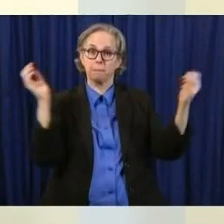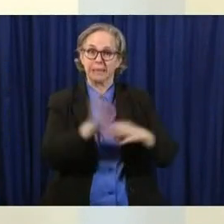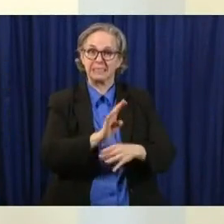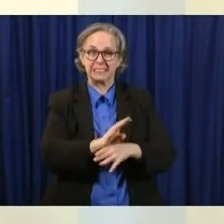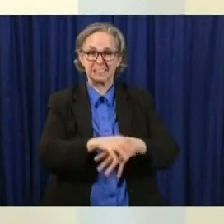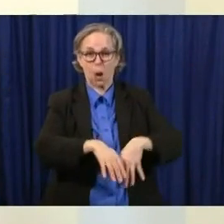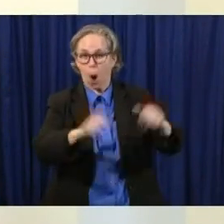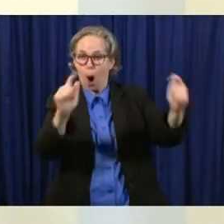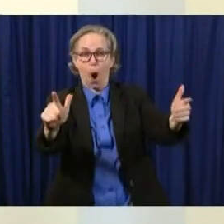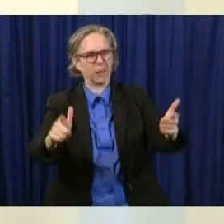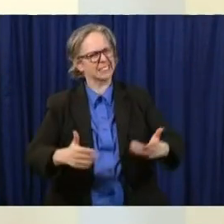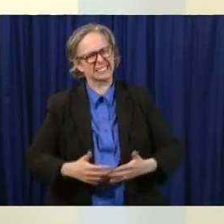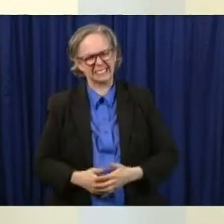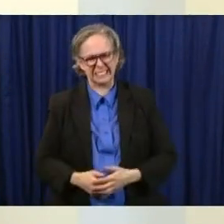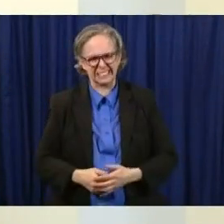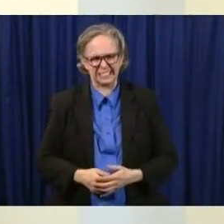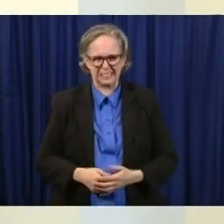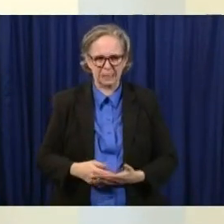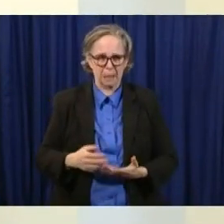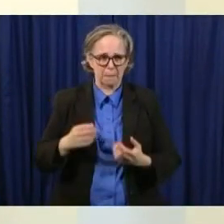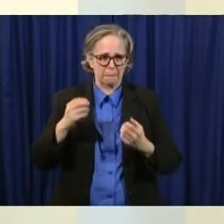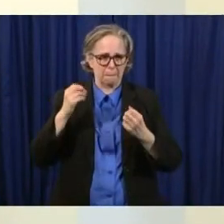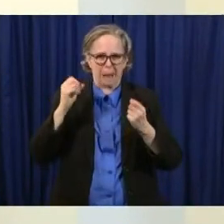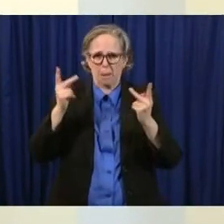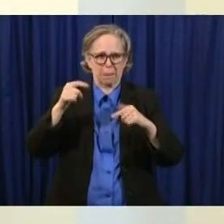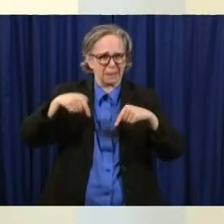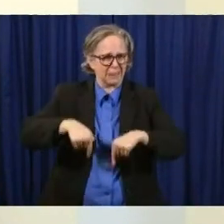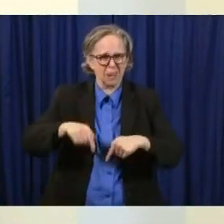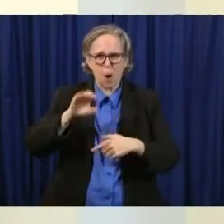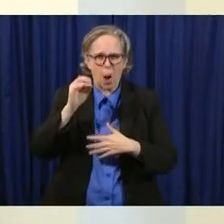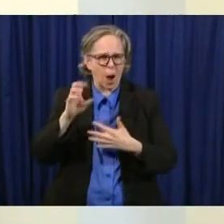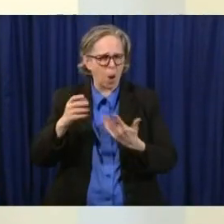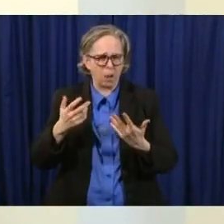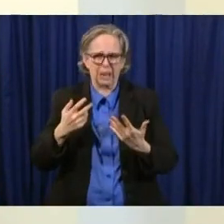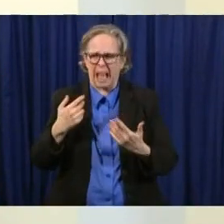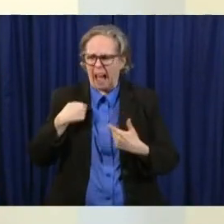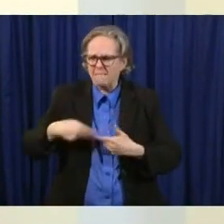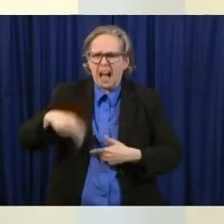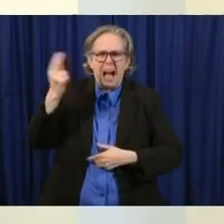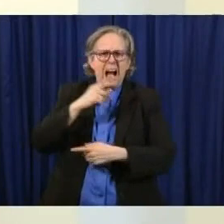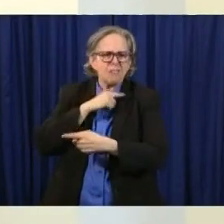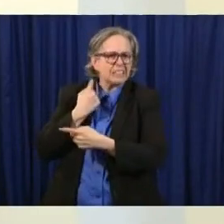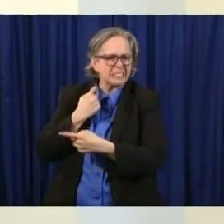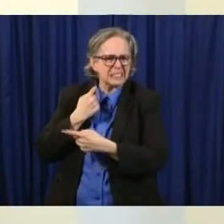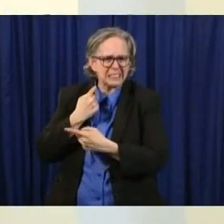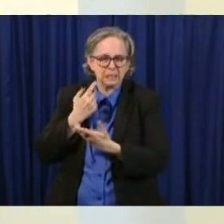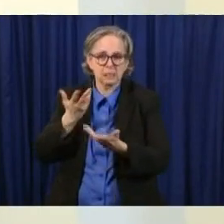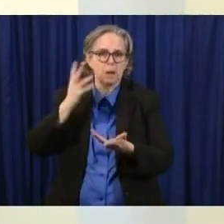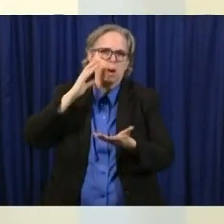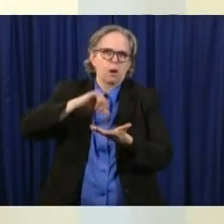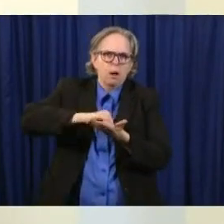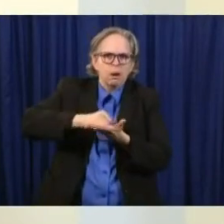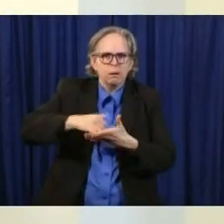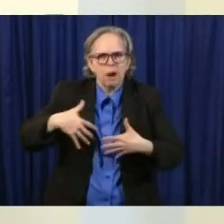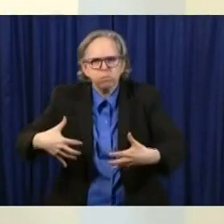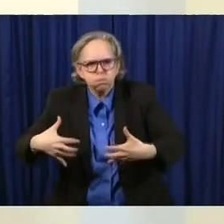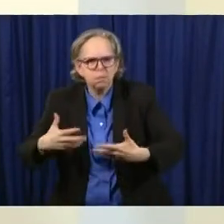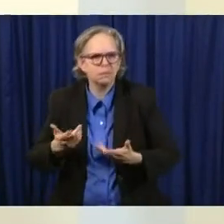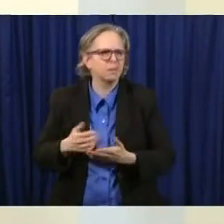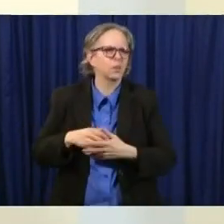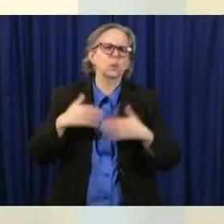who meet those risk factors um from things as simple as obesity um we do have some bad health outcomes